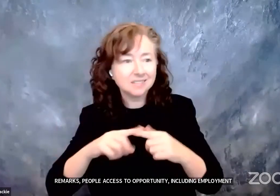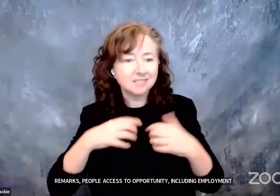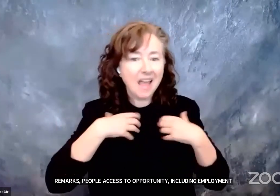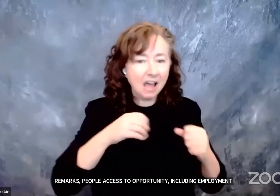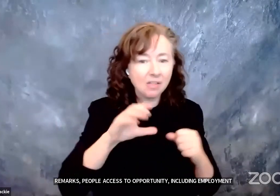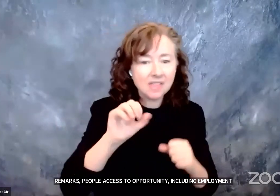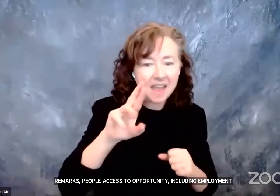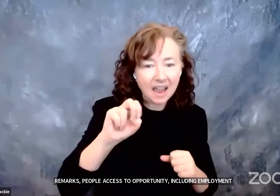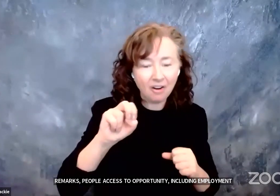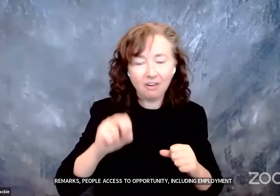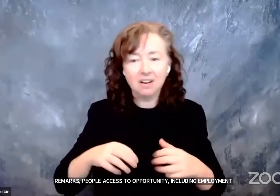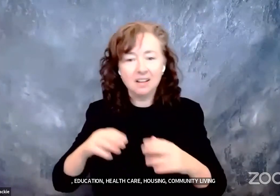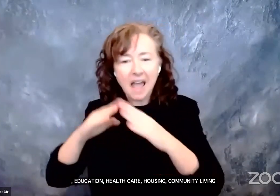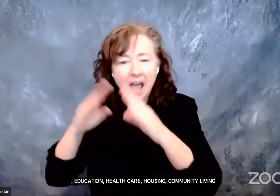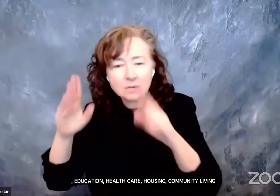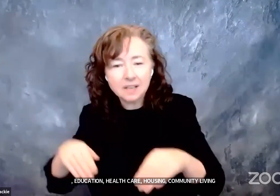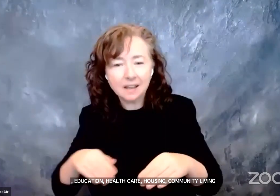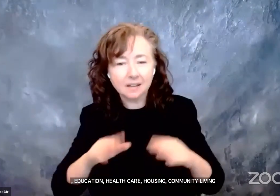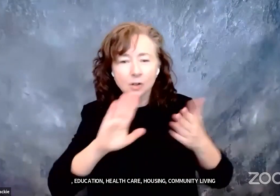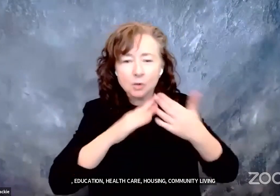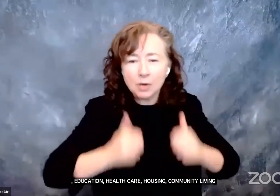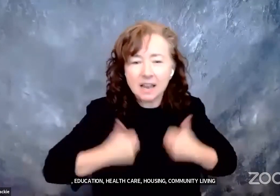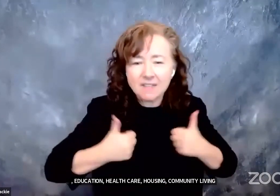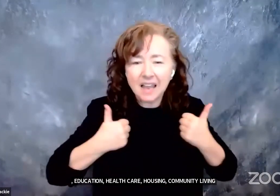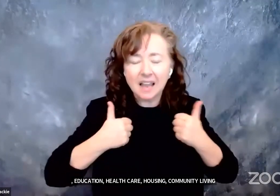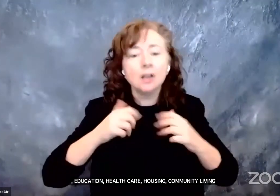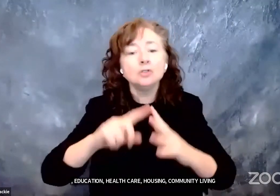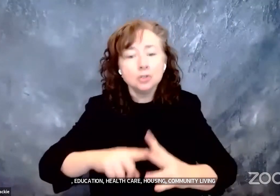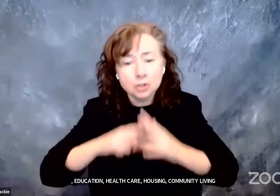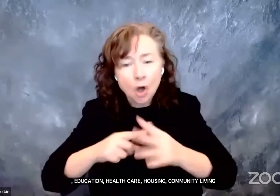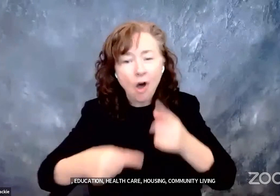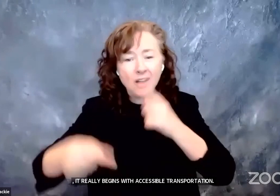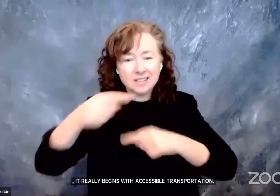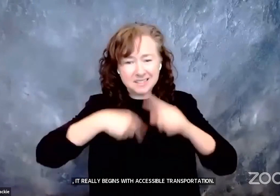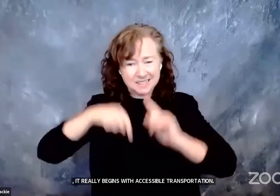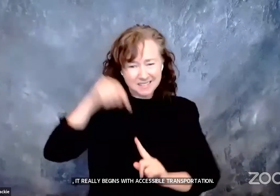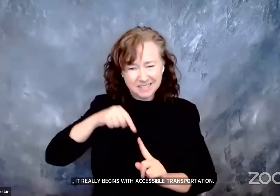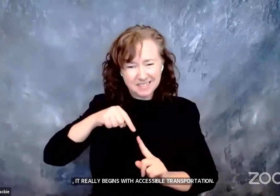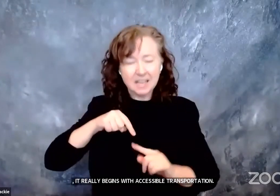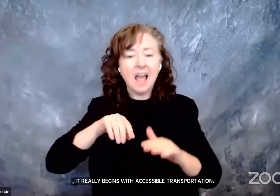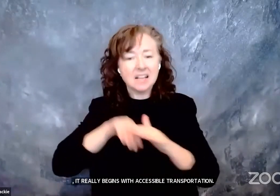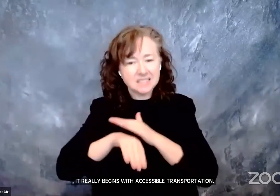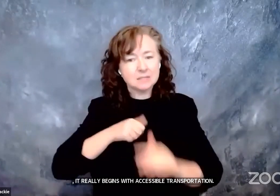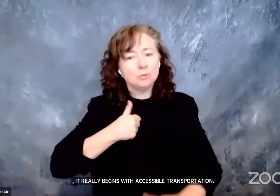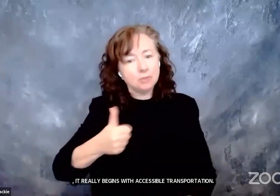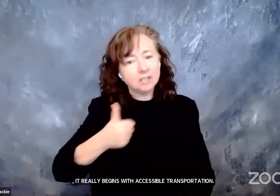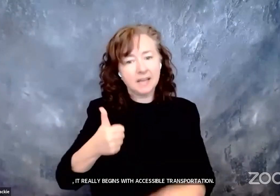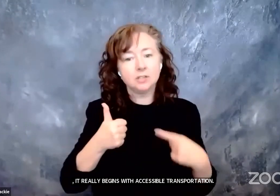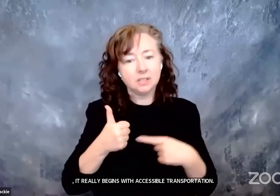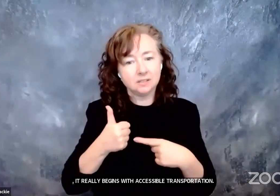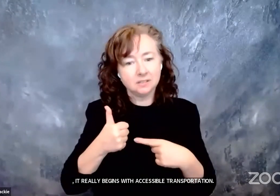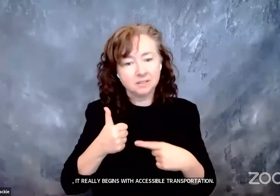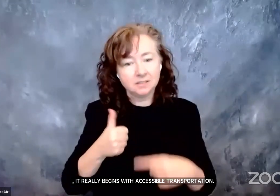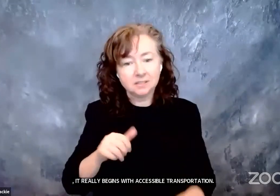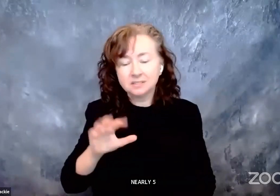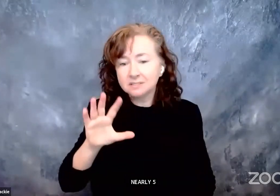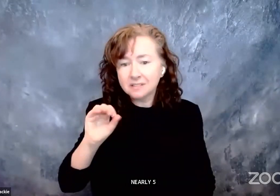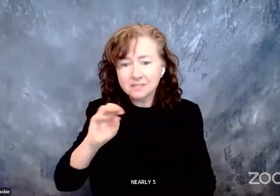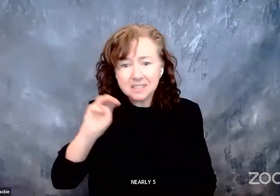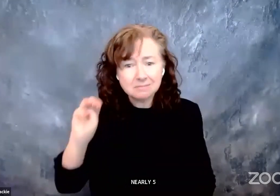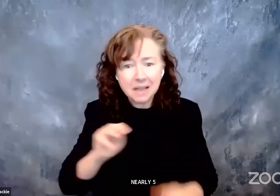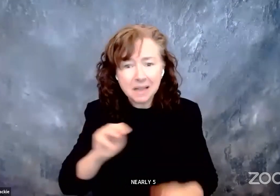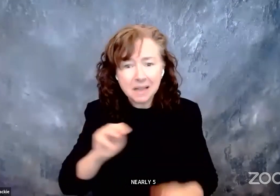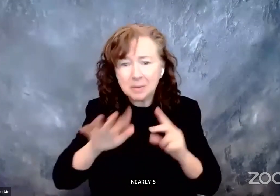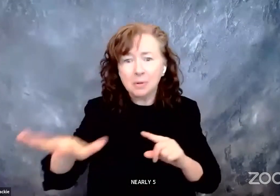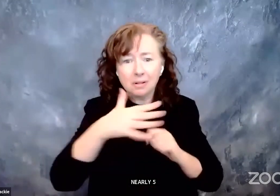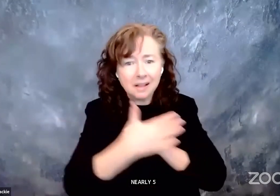community living, it really begins with accessible transportation. And nearly 57 million people in the United States have a disability, and while I